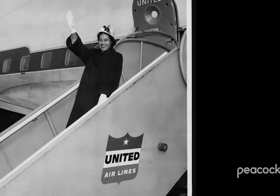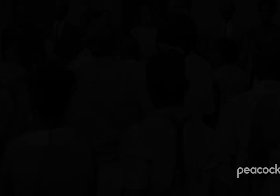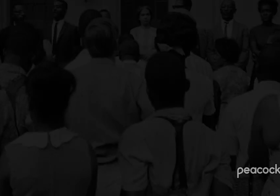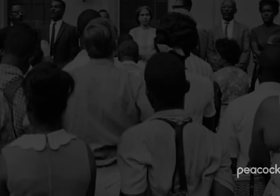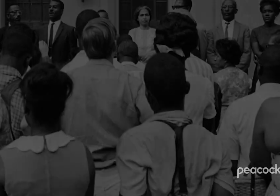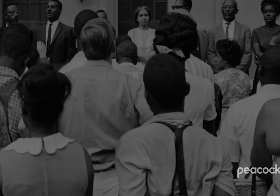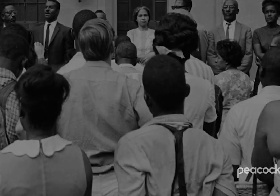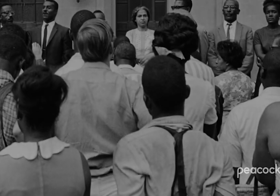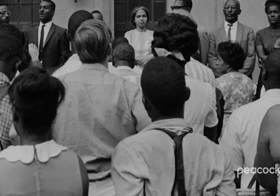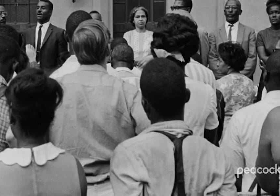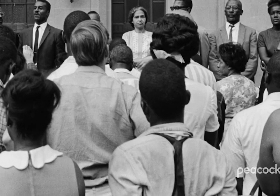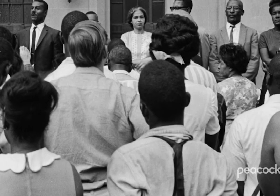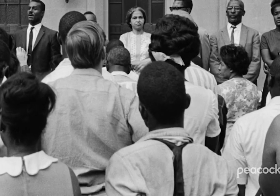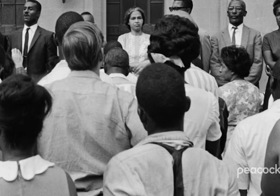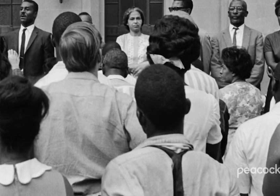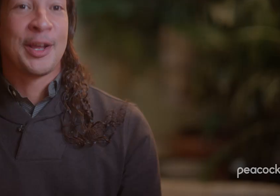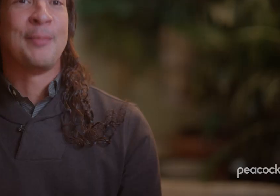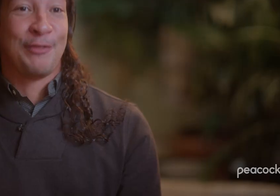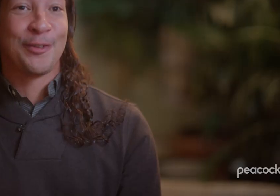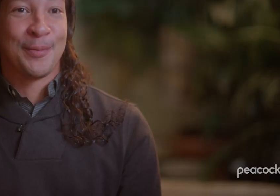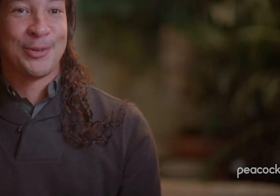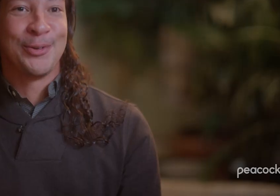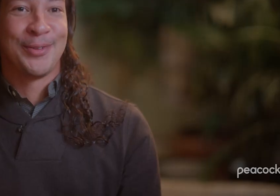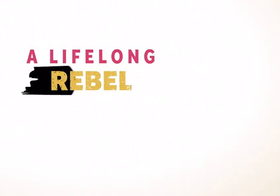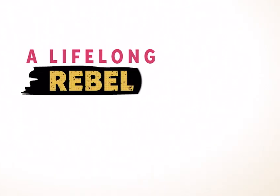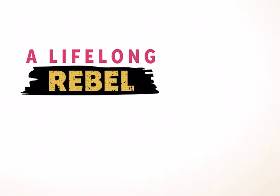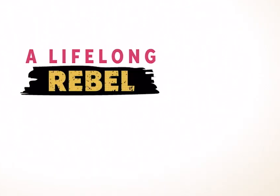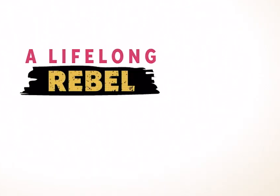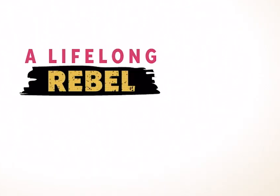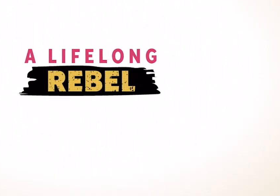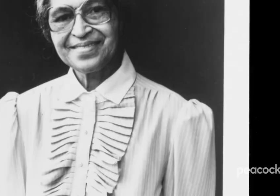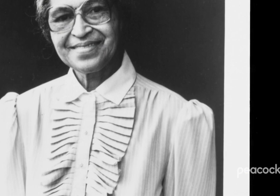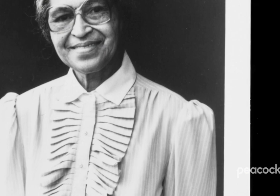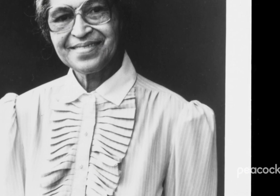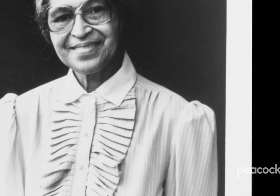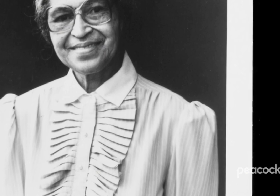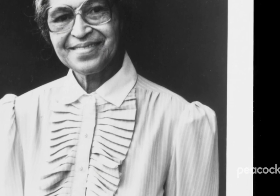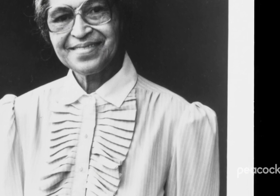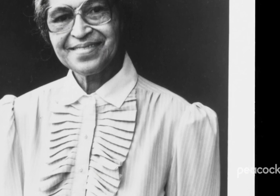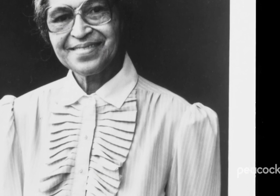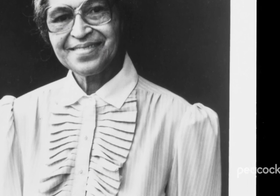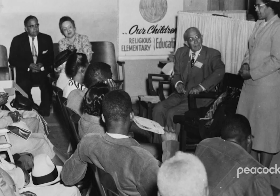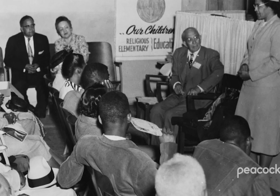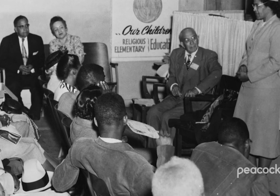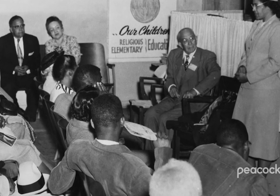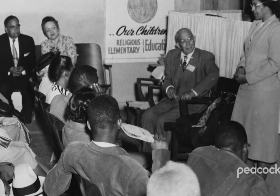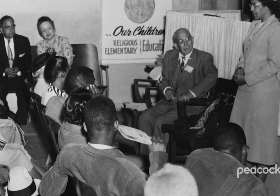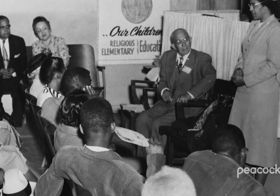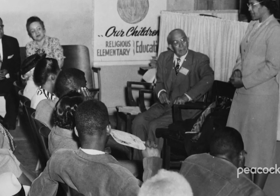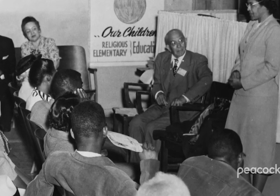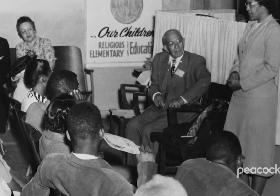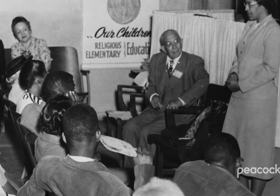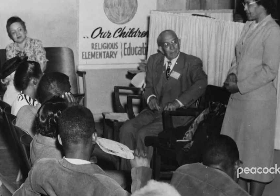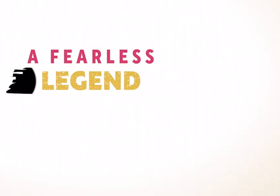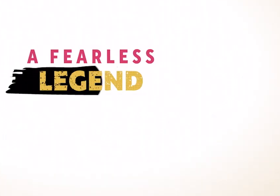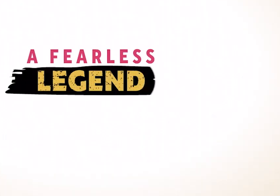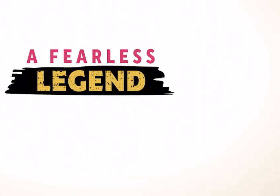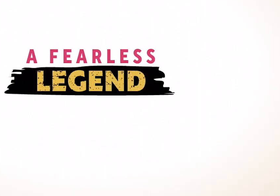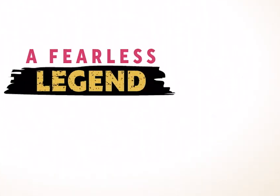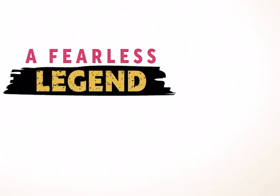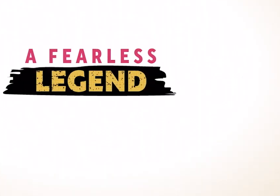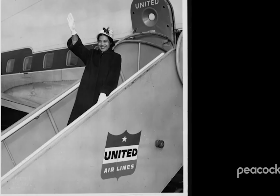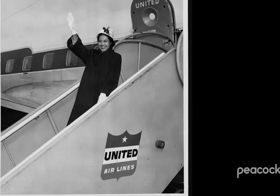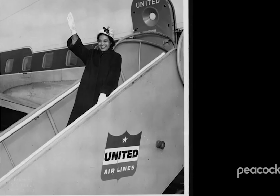of her just on one day did something. Couldn't be further from the truth. She was considered a threat. Espousing radical views.